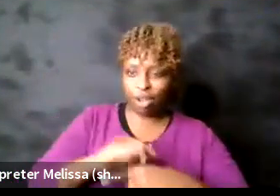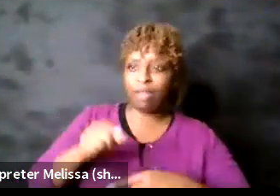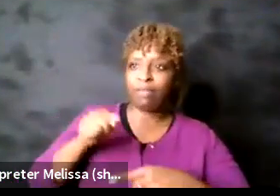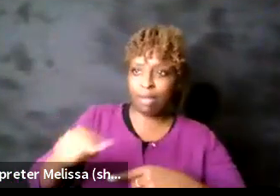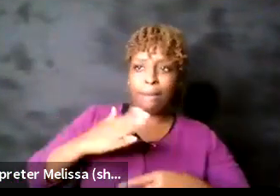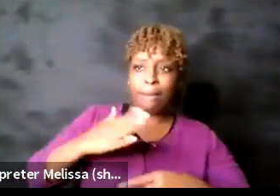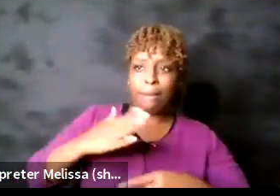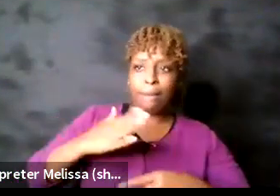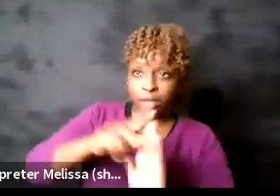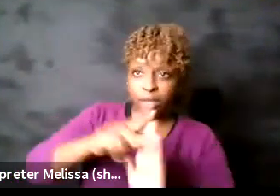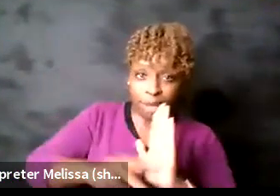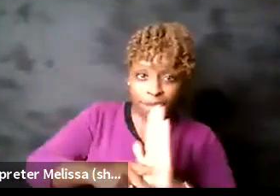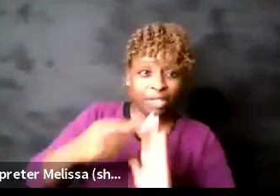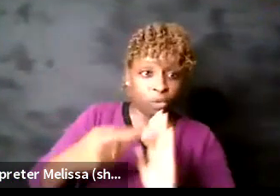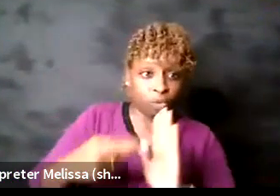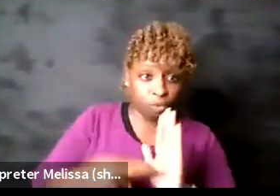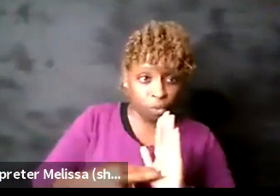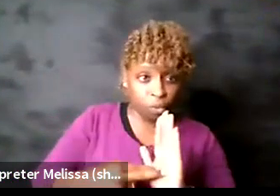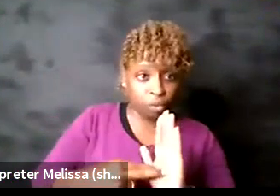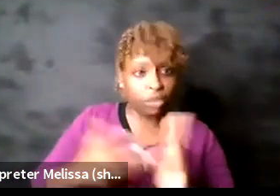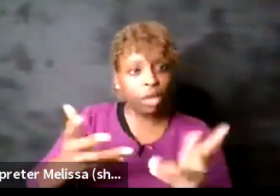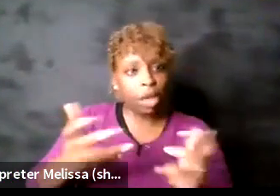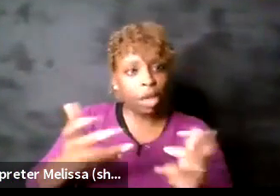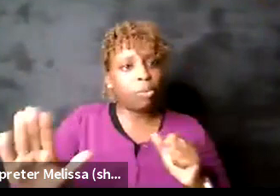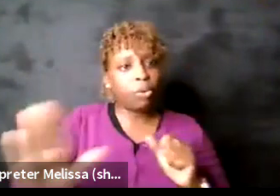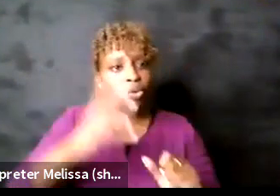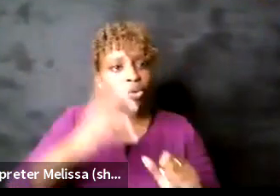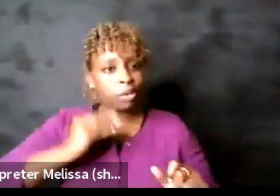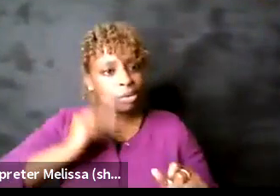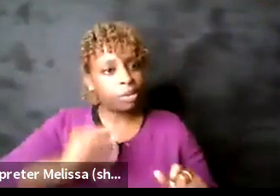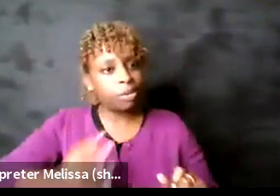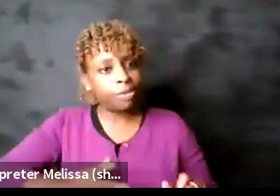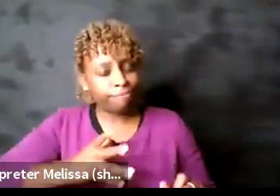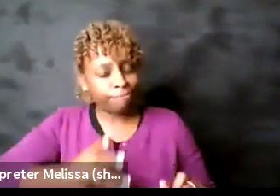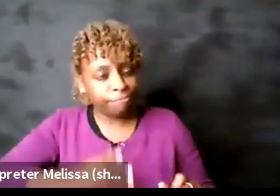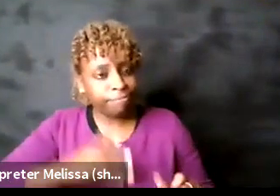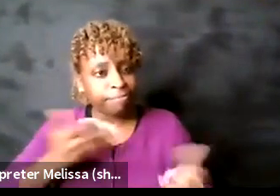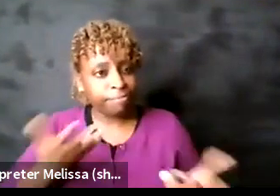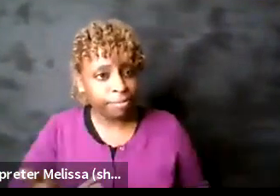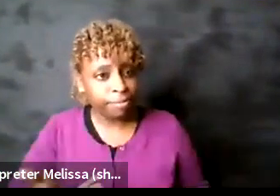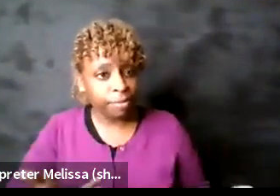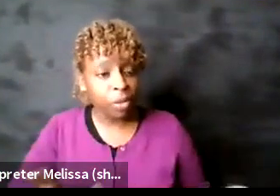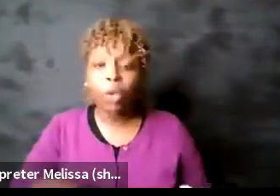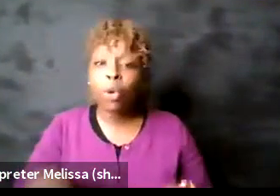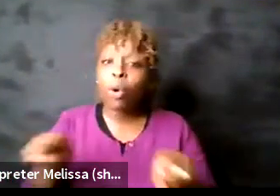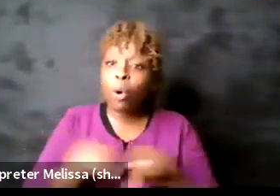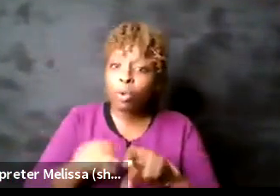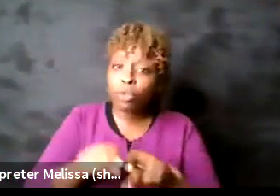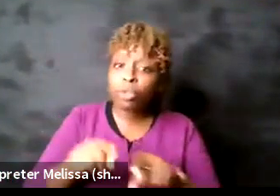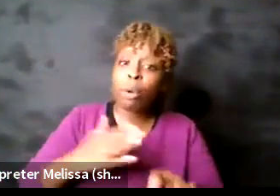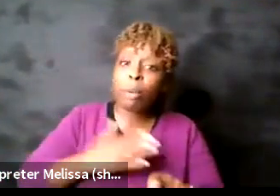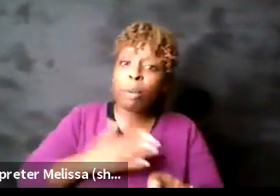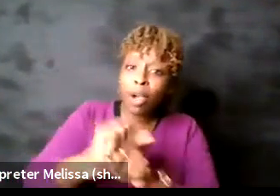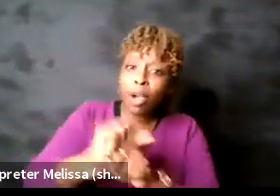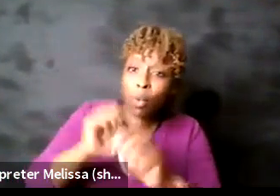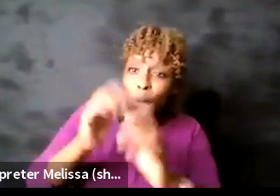any that they've ever experienced but for my front of house of color I want them to also know they probably have never had a front